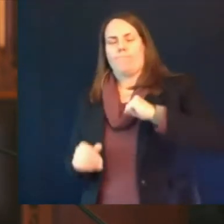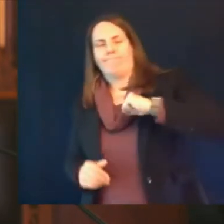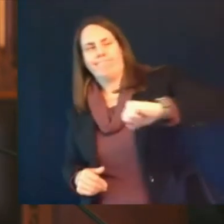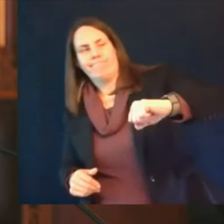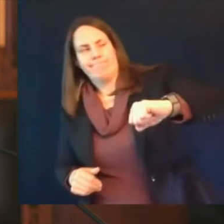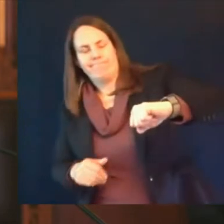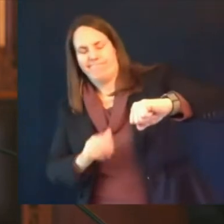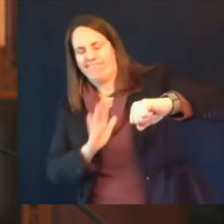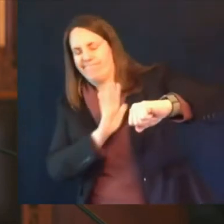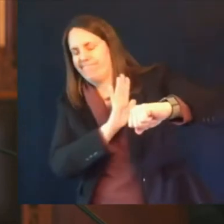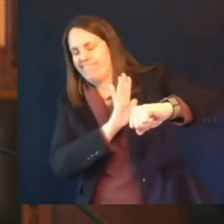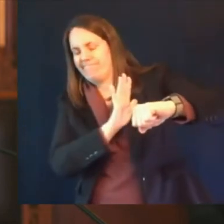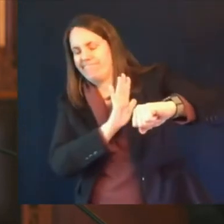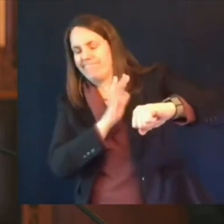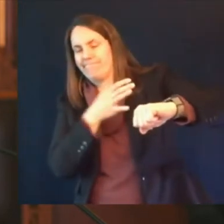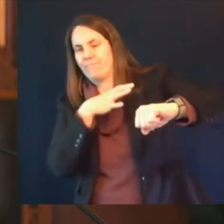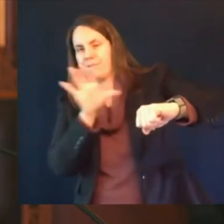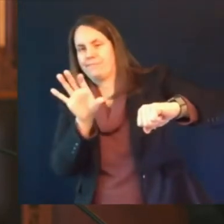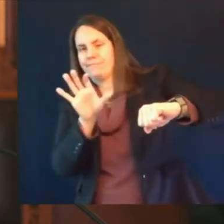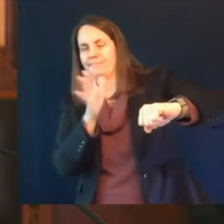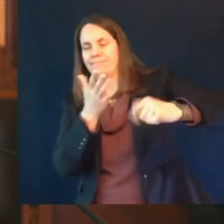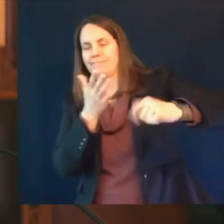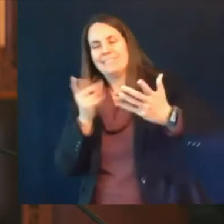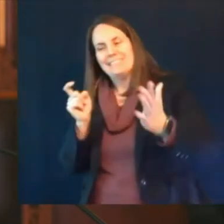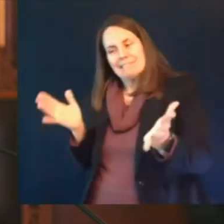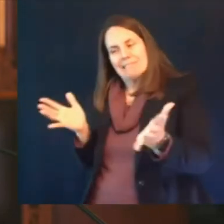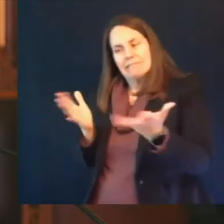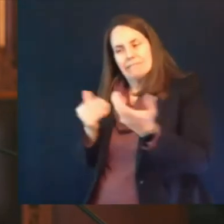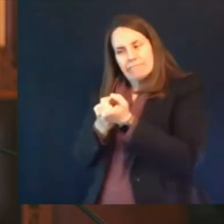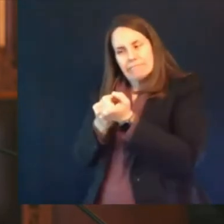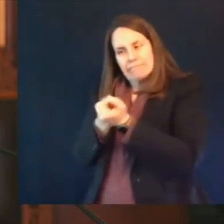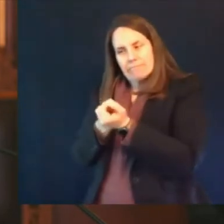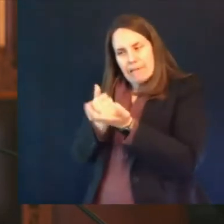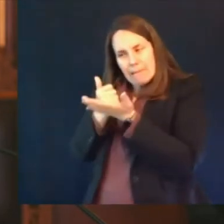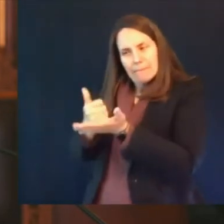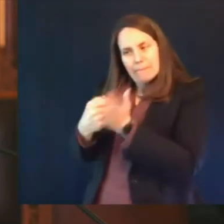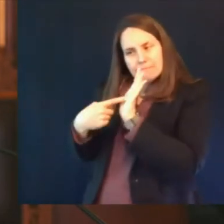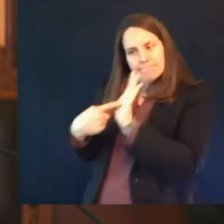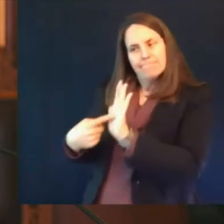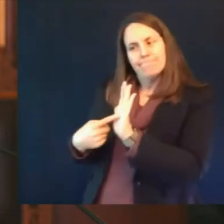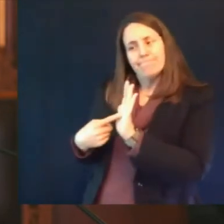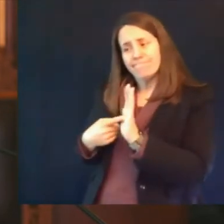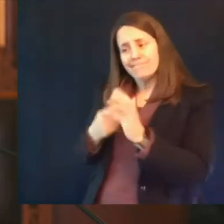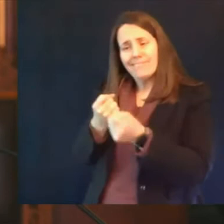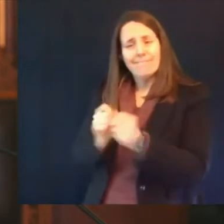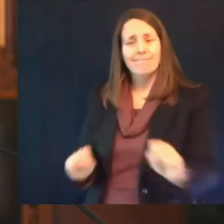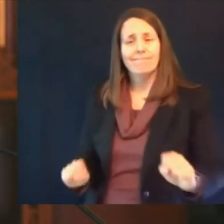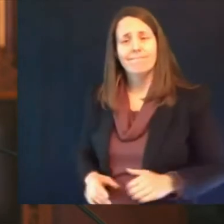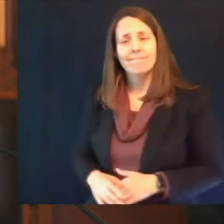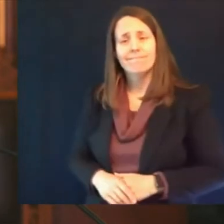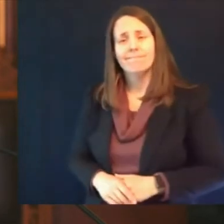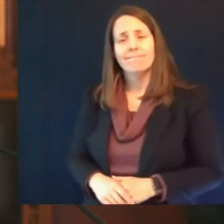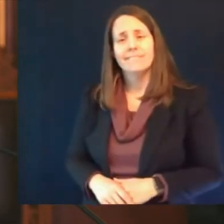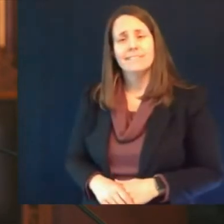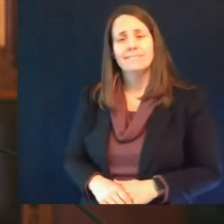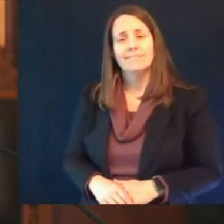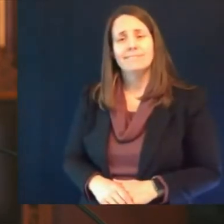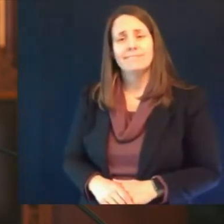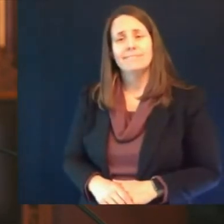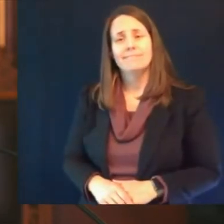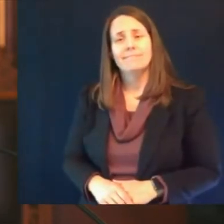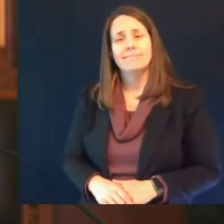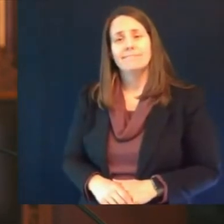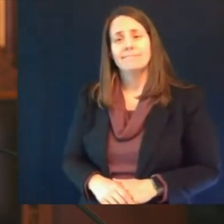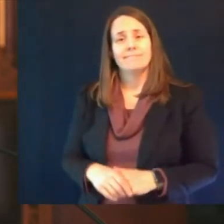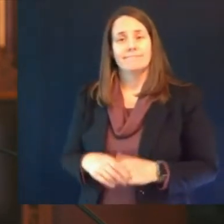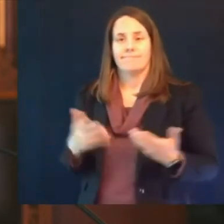um as i always tell the team the easy part we've we've already done the easy part now the